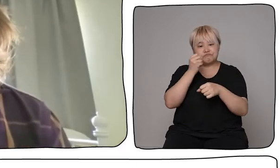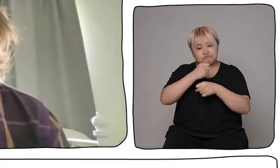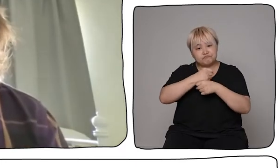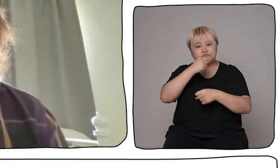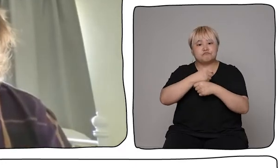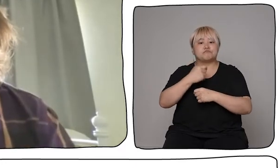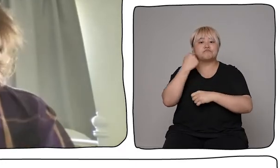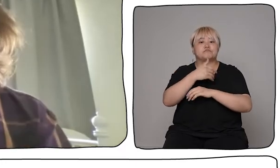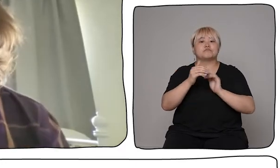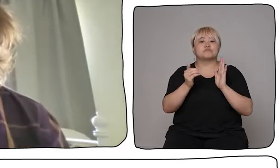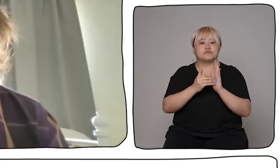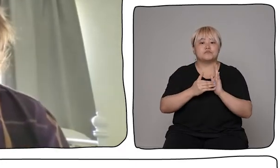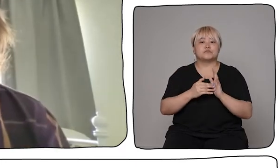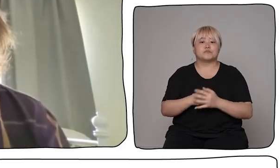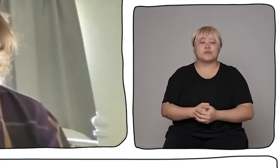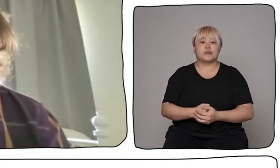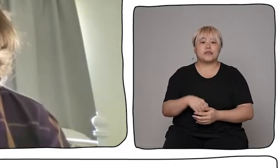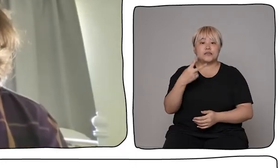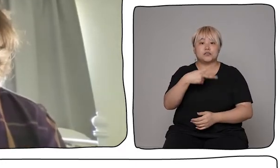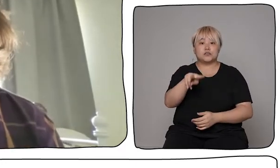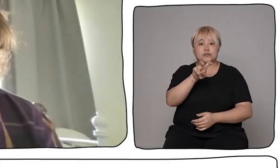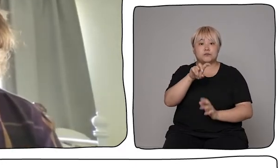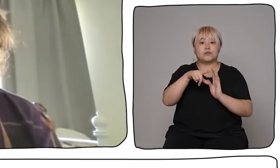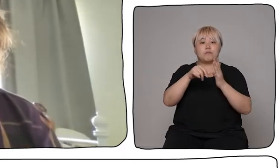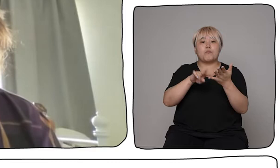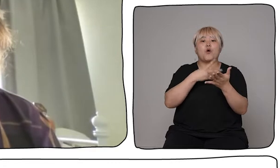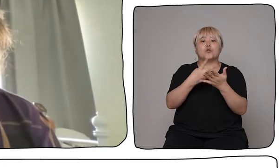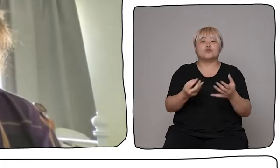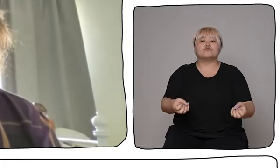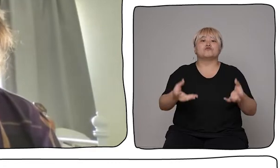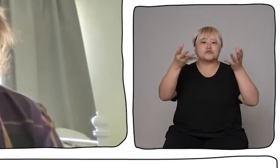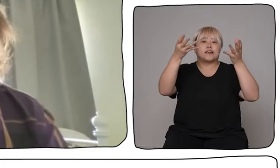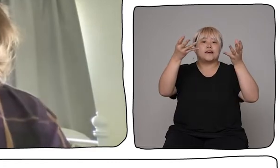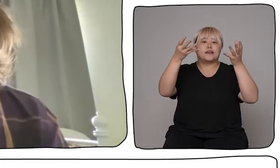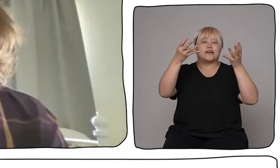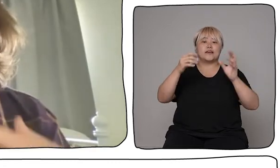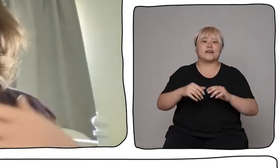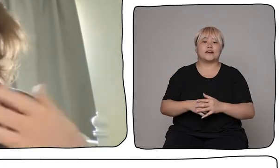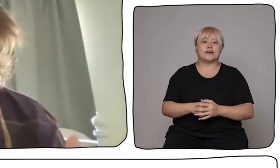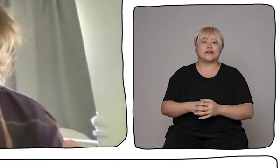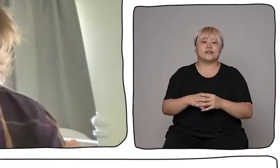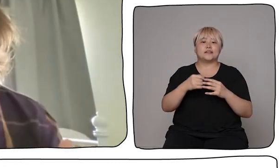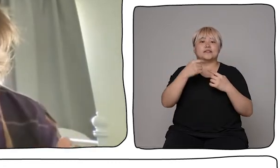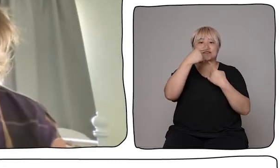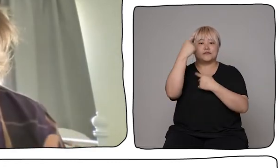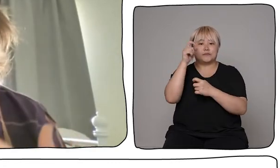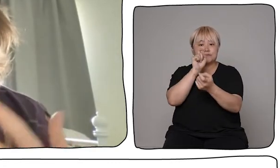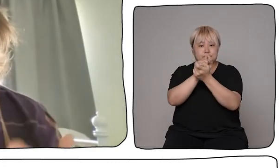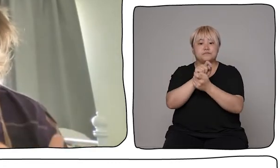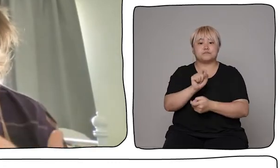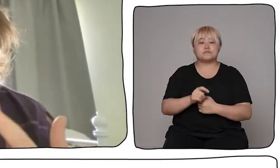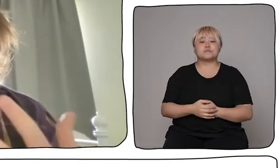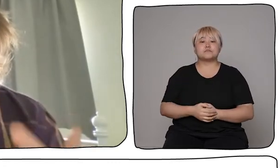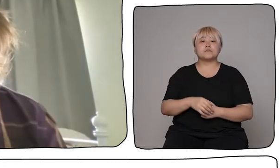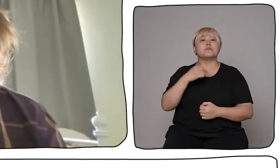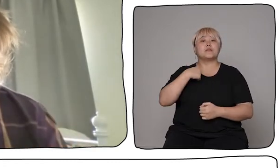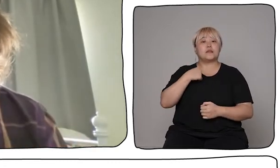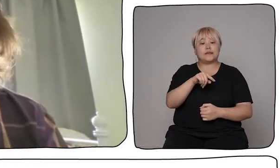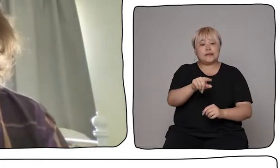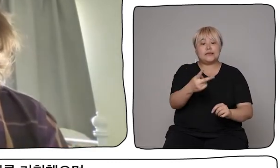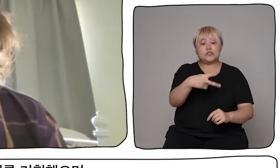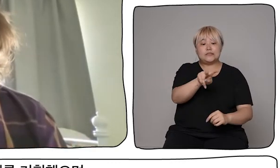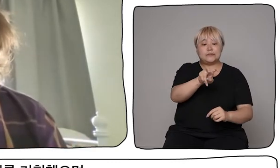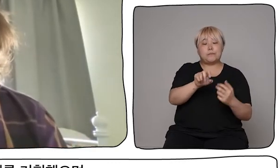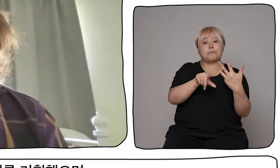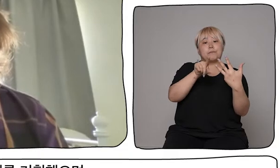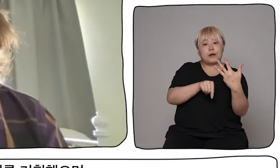was our translations festival. And I came on board and started working with DADA in August of 2020